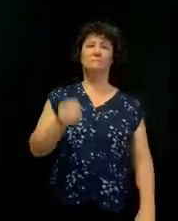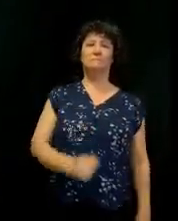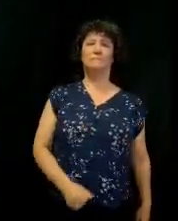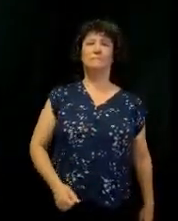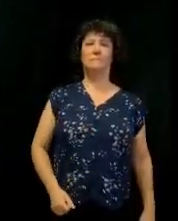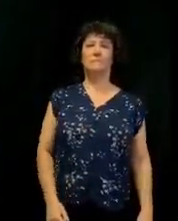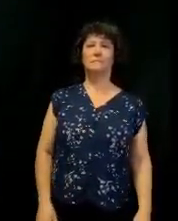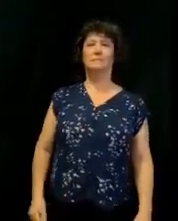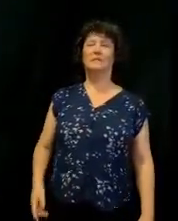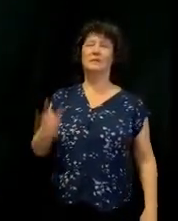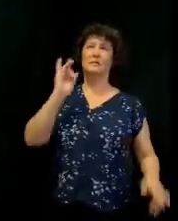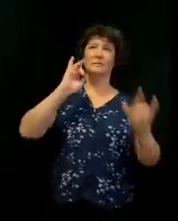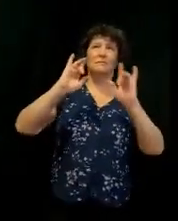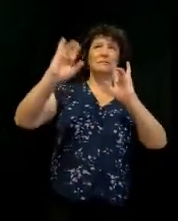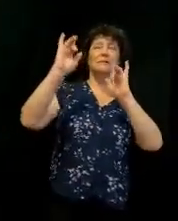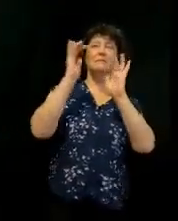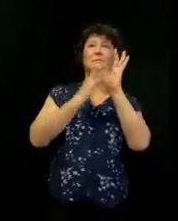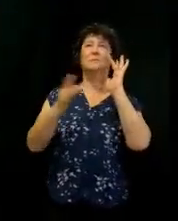Don't you love Jesus?